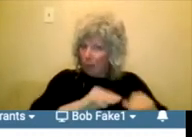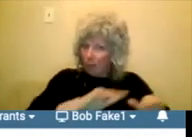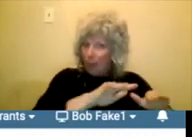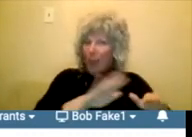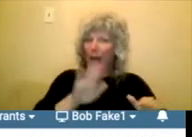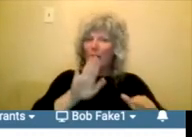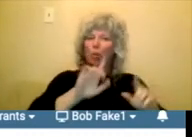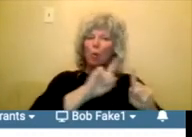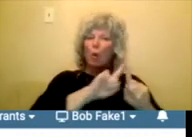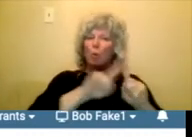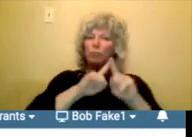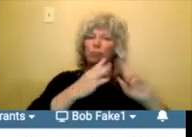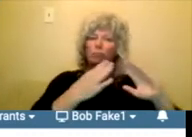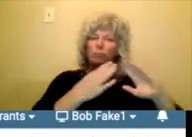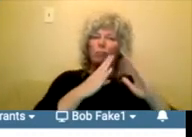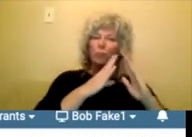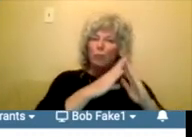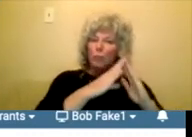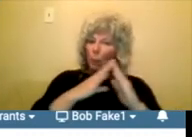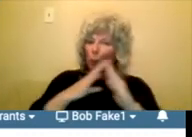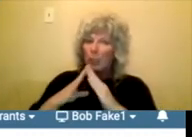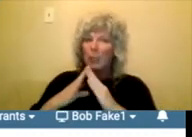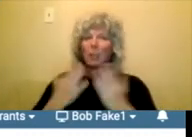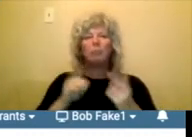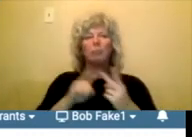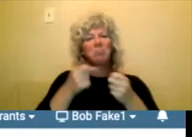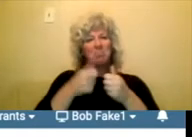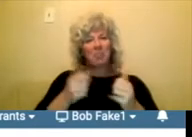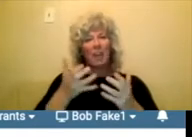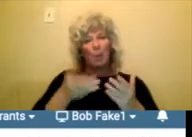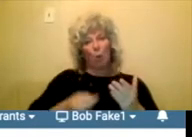anything that you would like to share there.